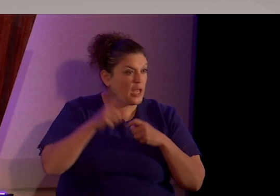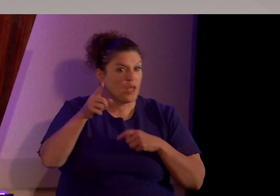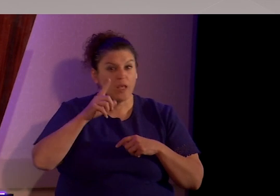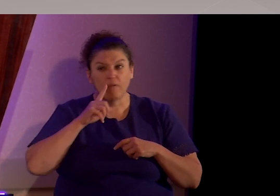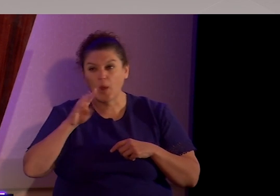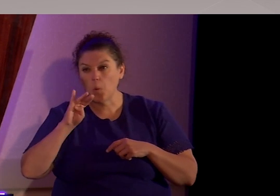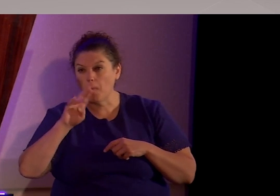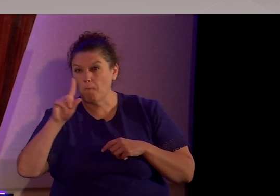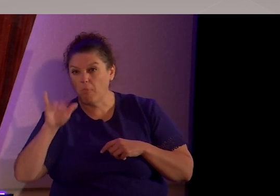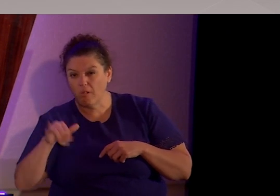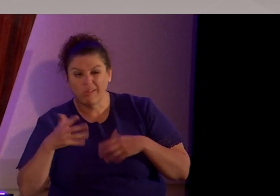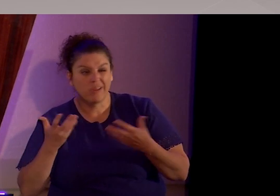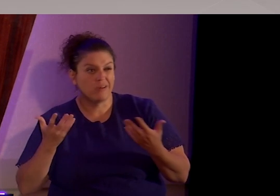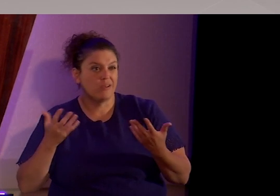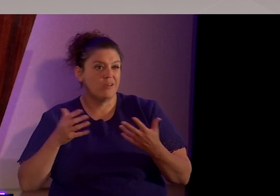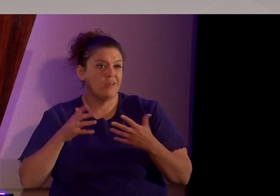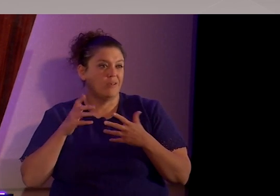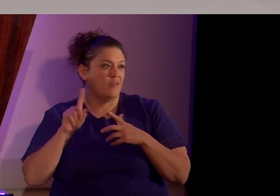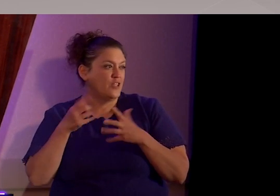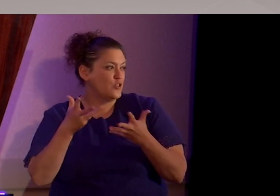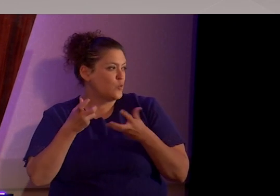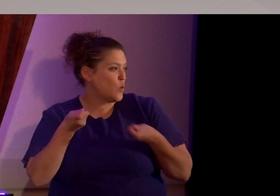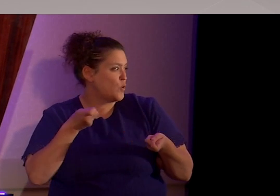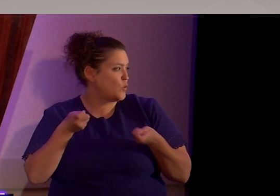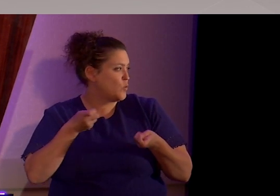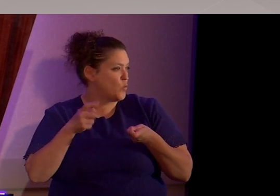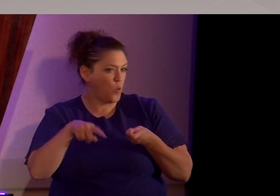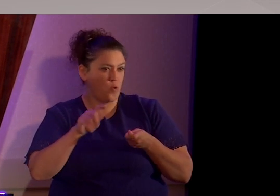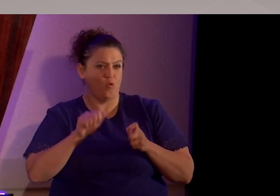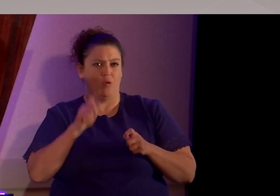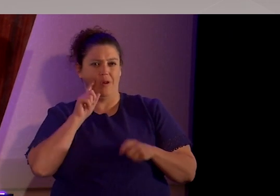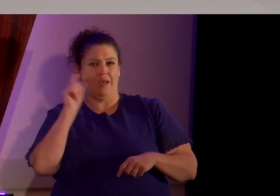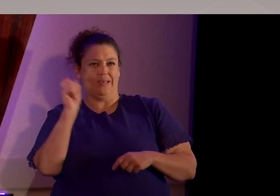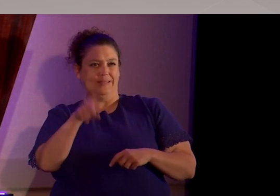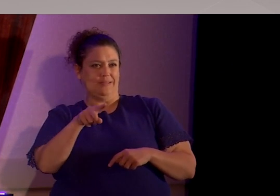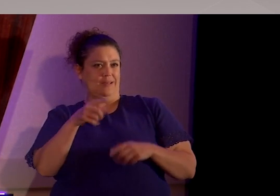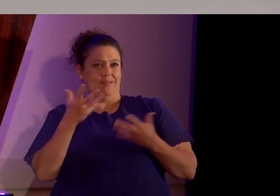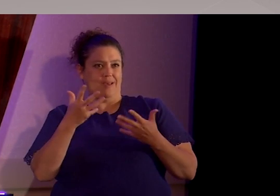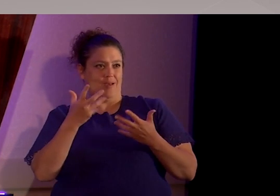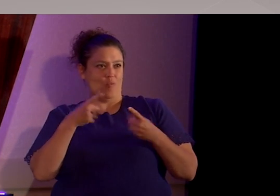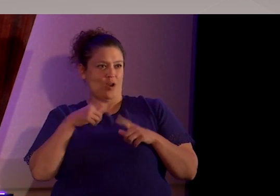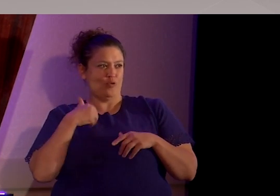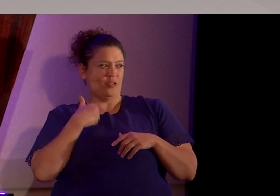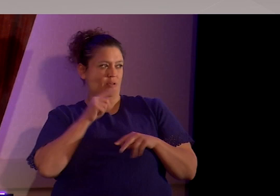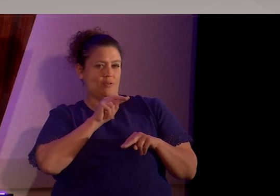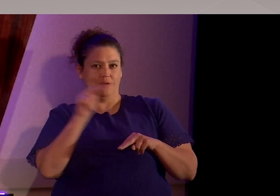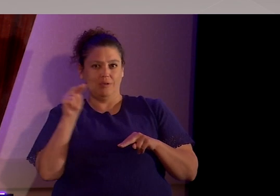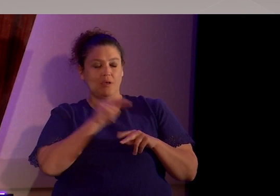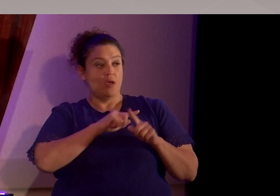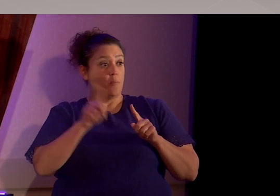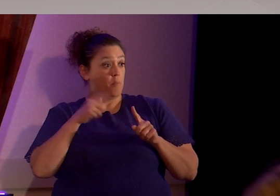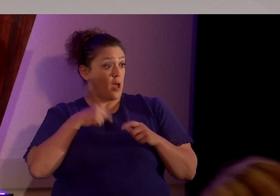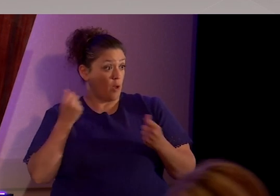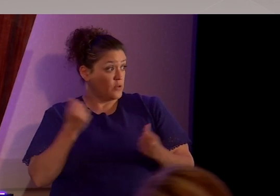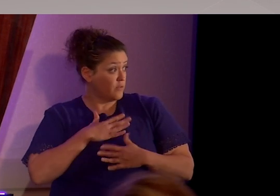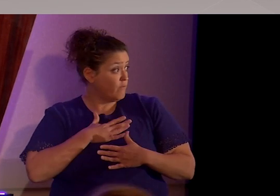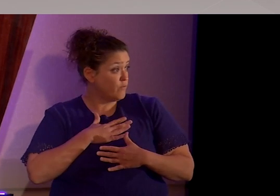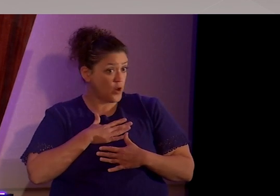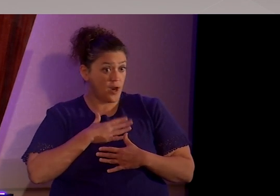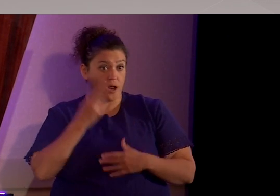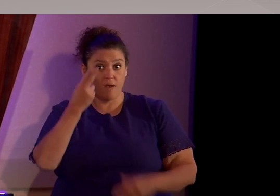all they wanted to do was control you, and I could see that from a very early age, but I was afraid of